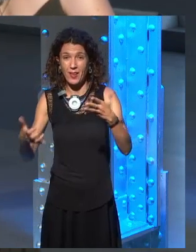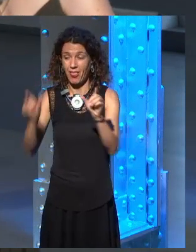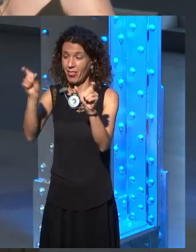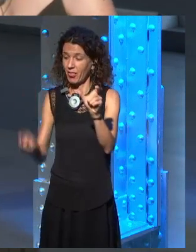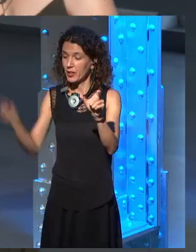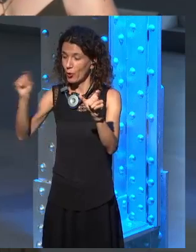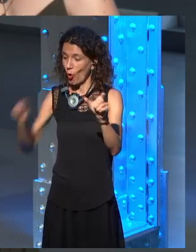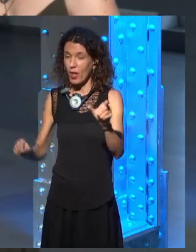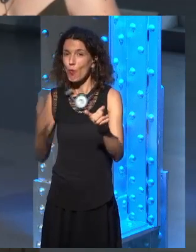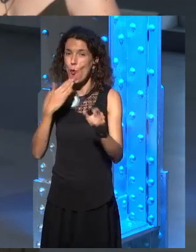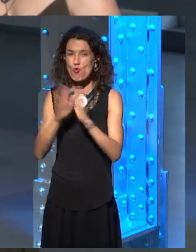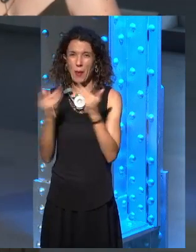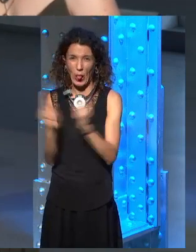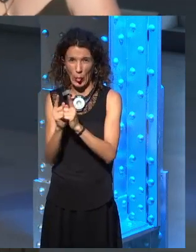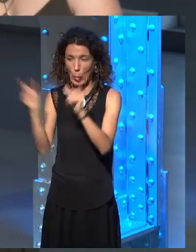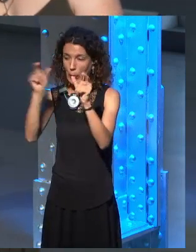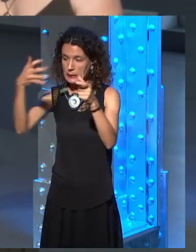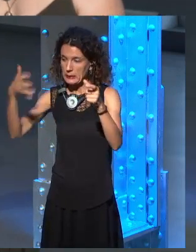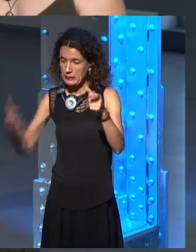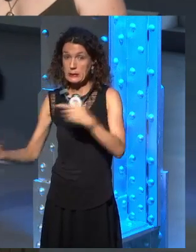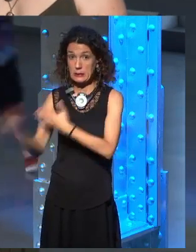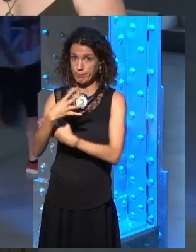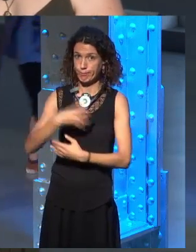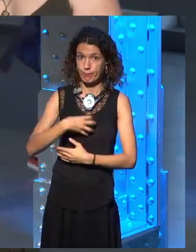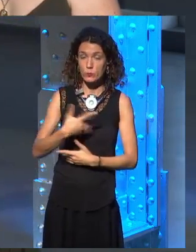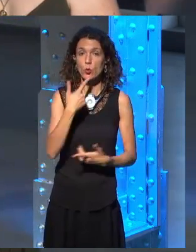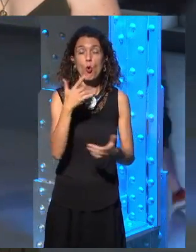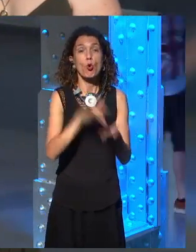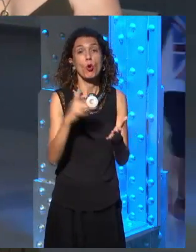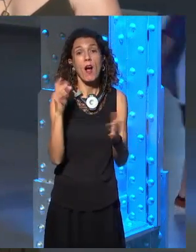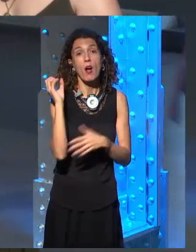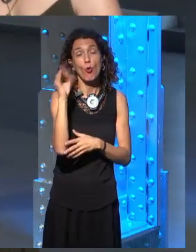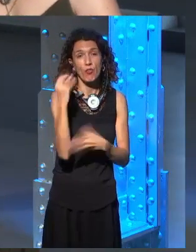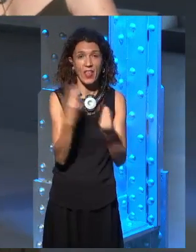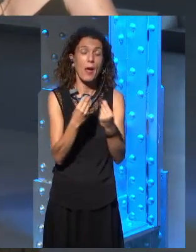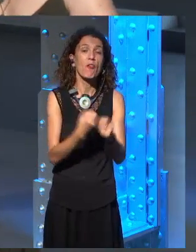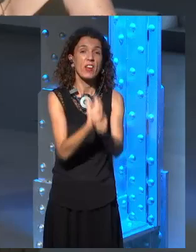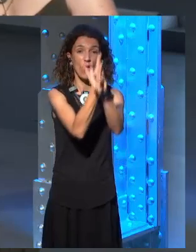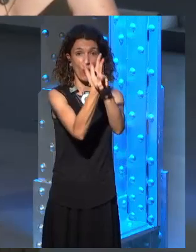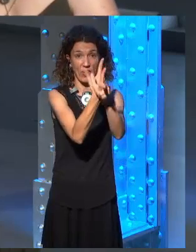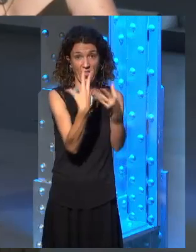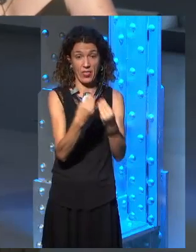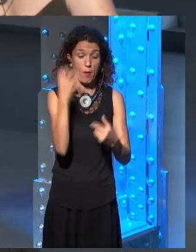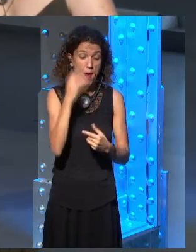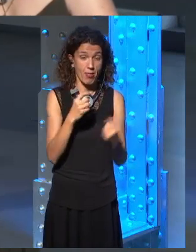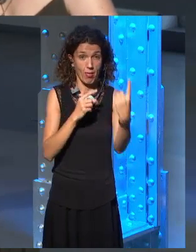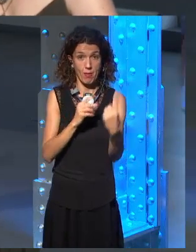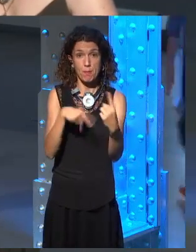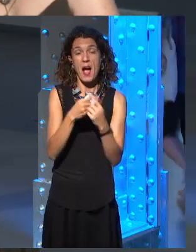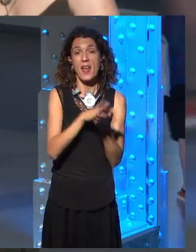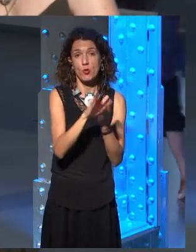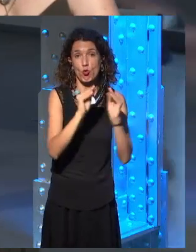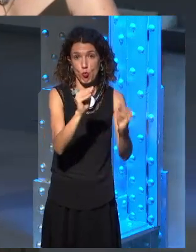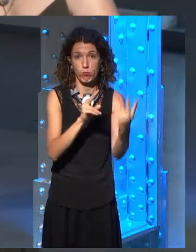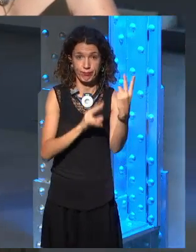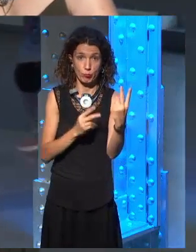we had a conference call with him and his editor. And at that point, he was going through some